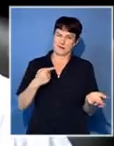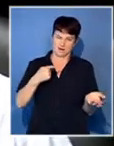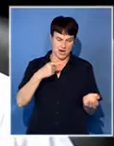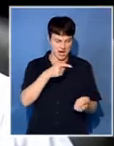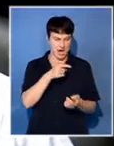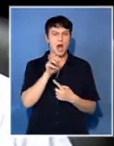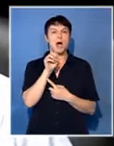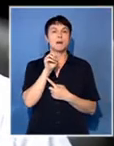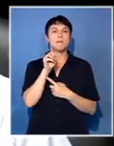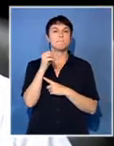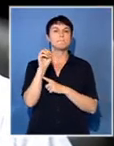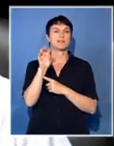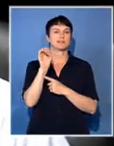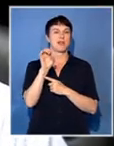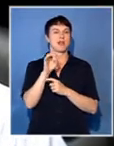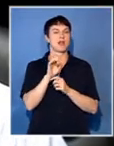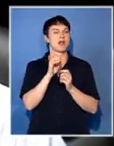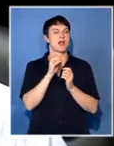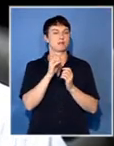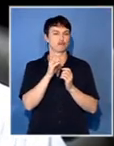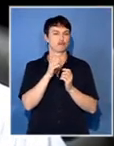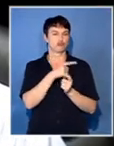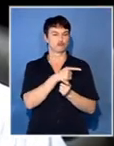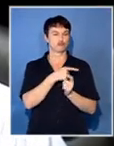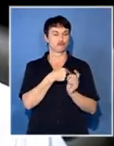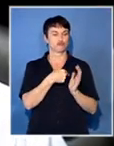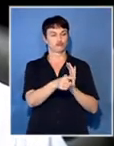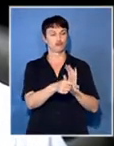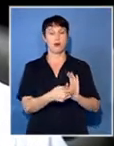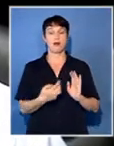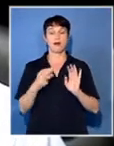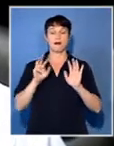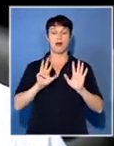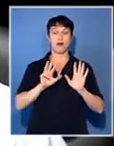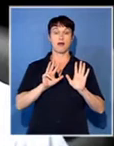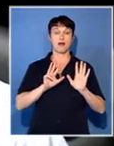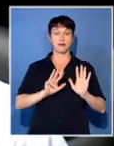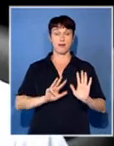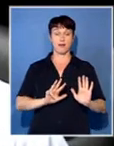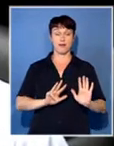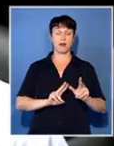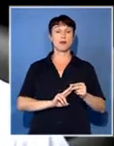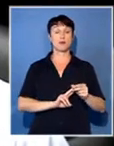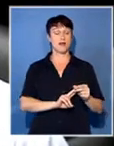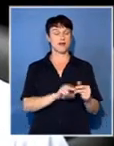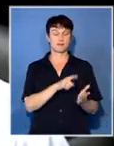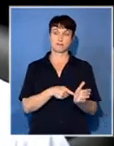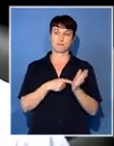briefing today by nine of course that was unions and